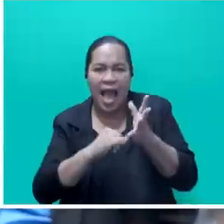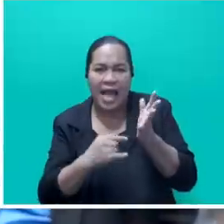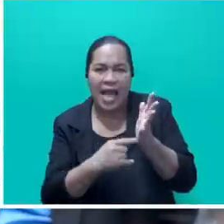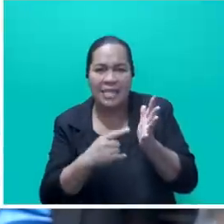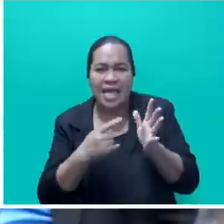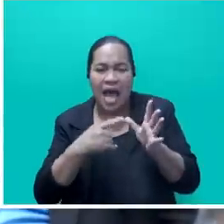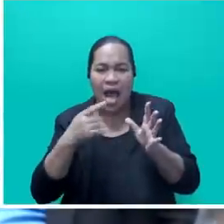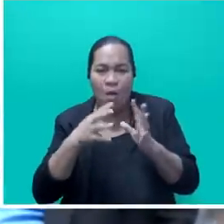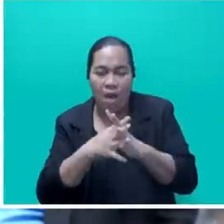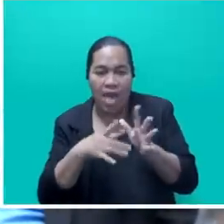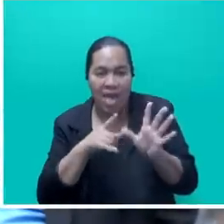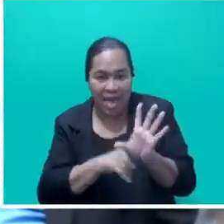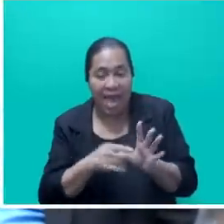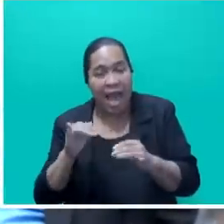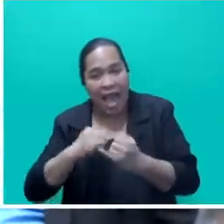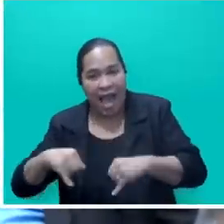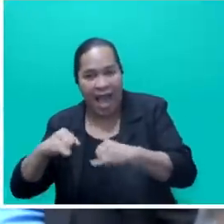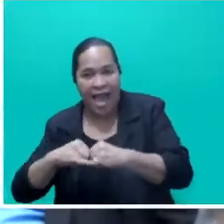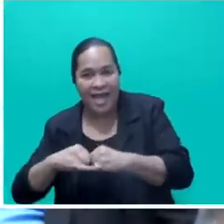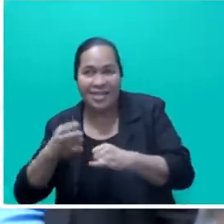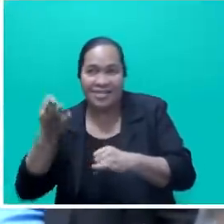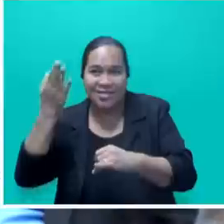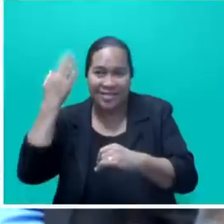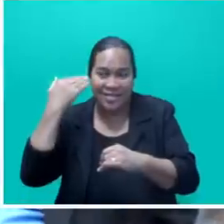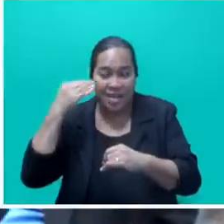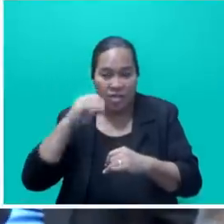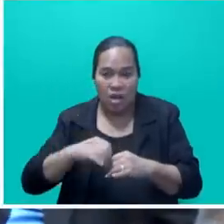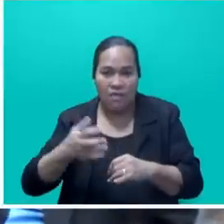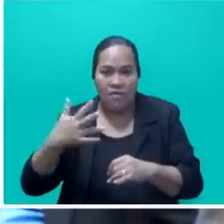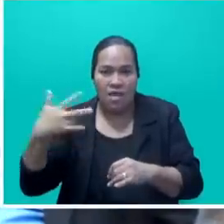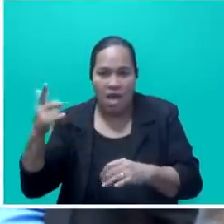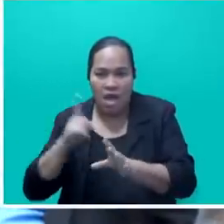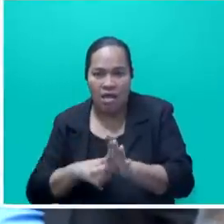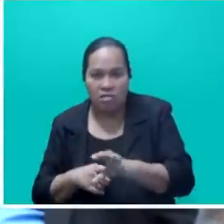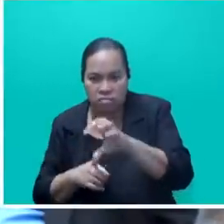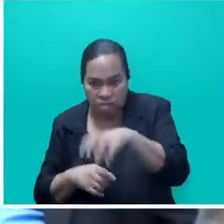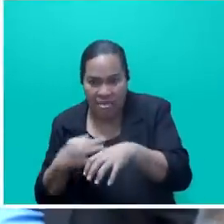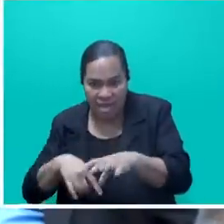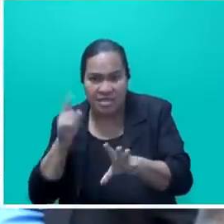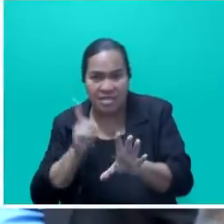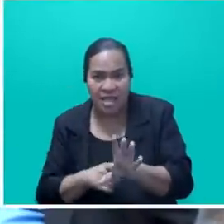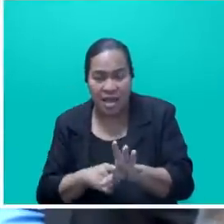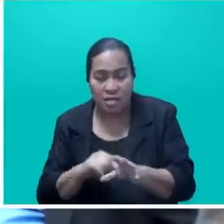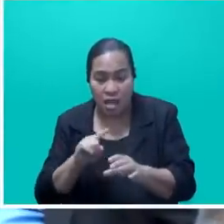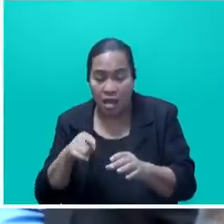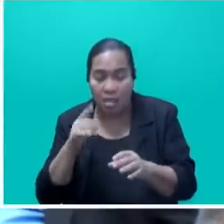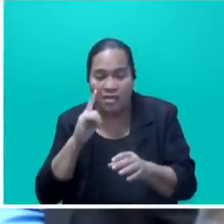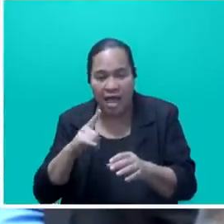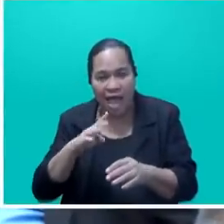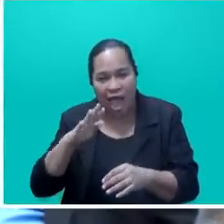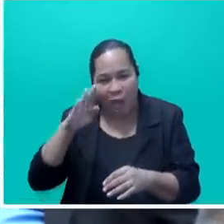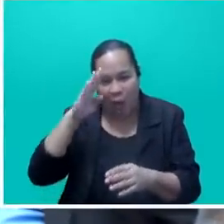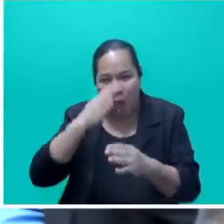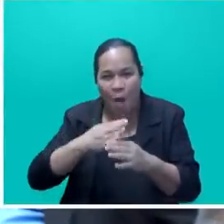2022 as the best year since beginning its operation in 58 years. This year, they forecast it to be even better.